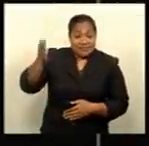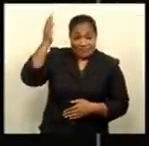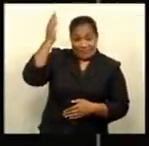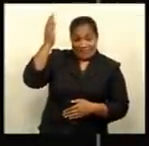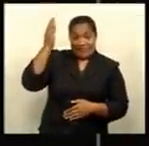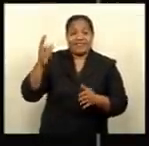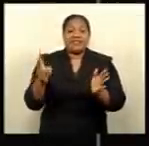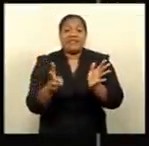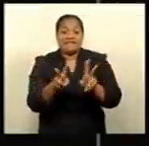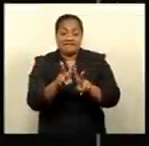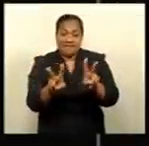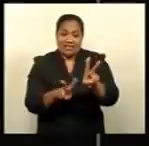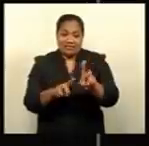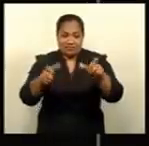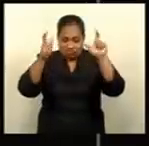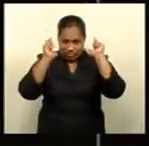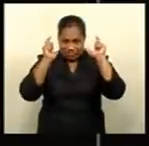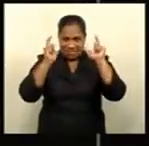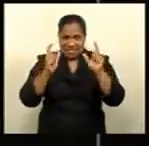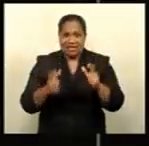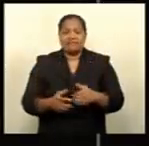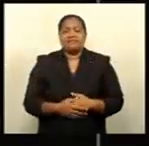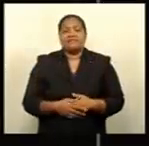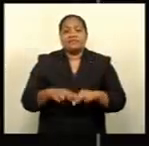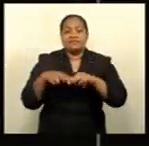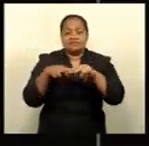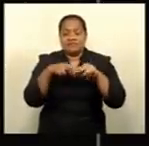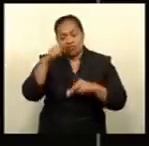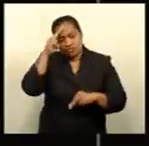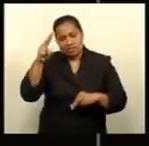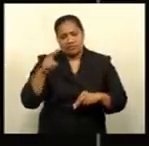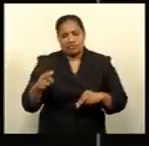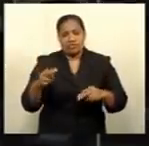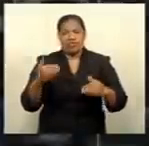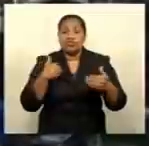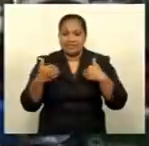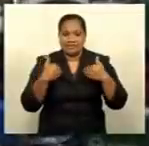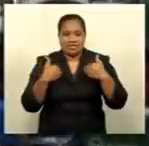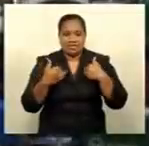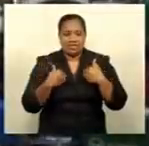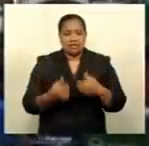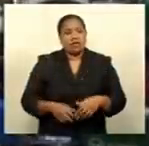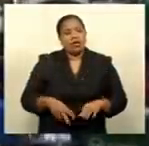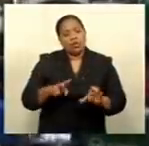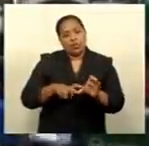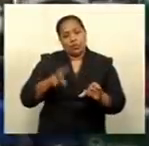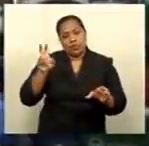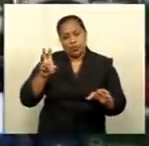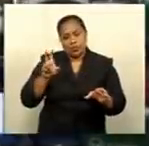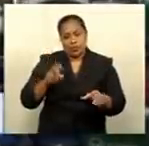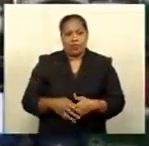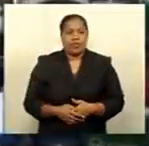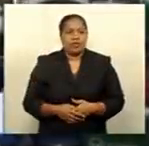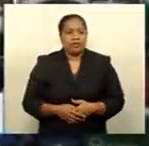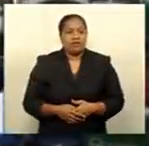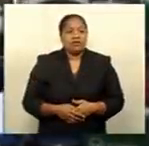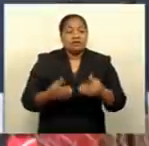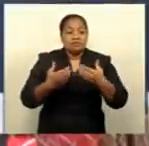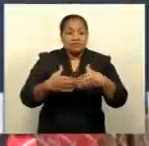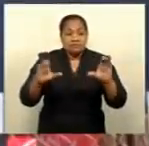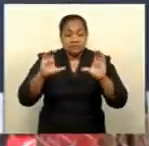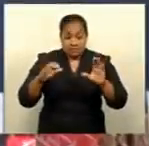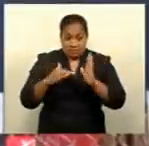National University, Professor Toby Wilkinson, has resigned. FNU council chair Tessa Price says